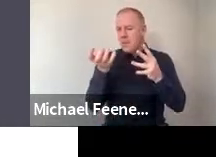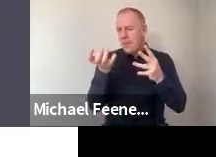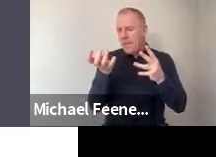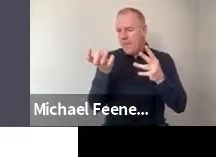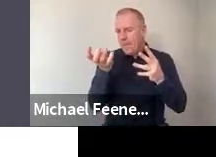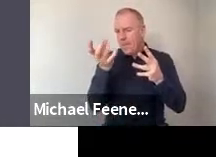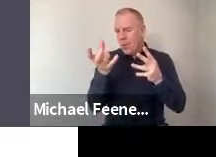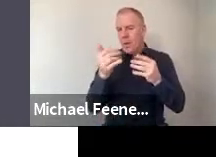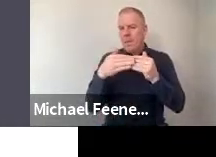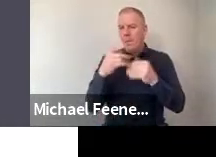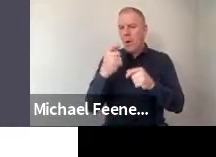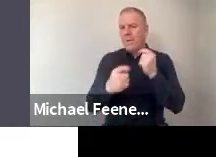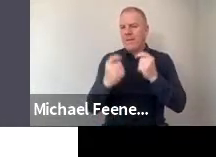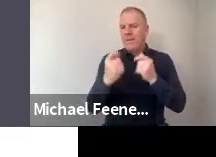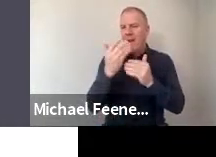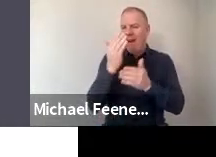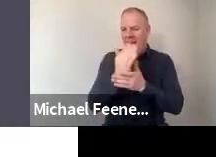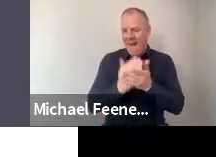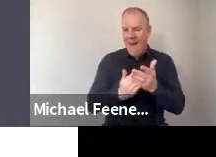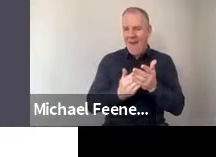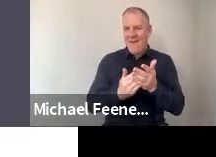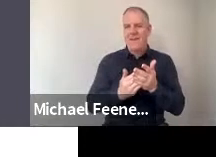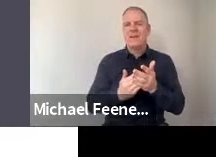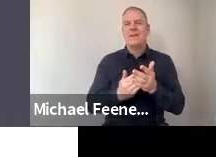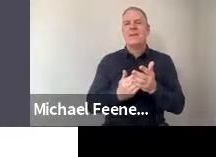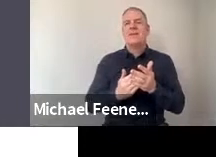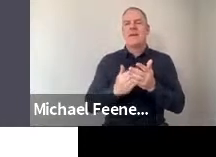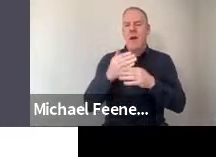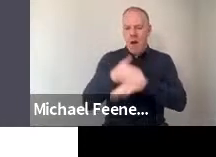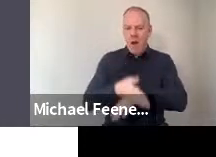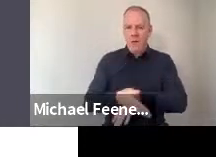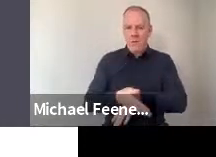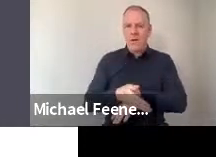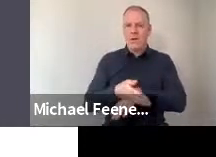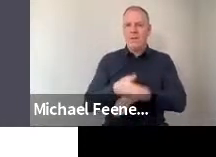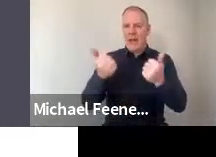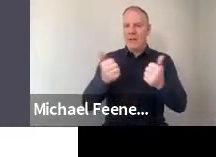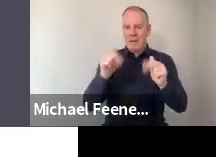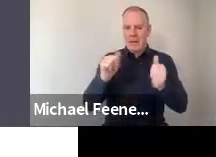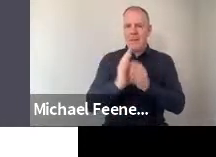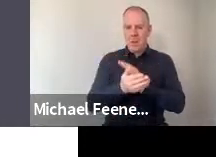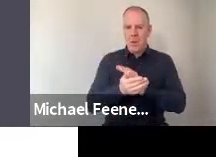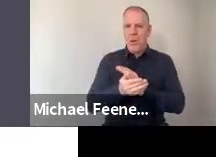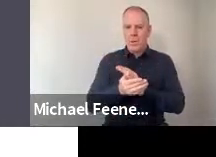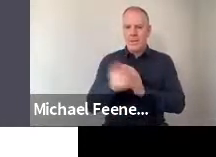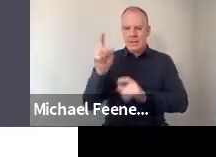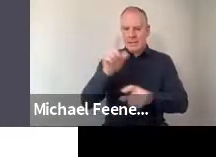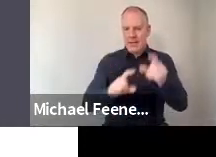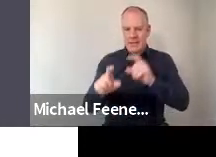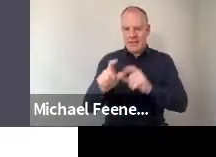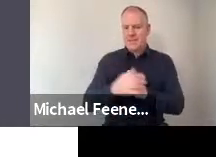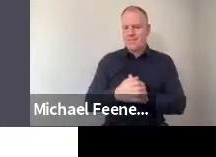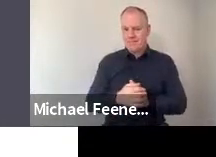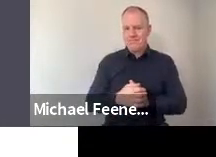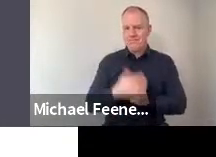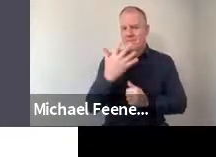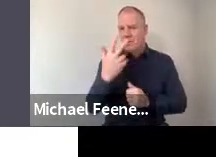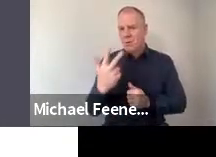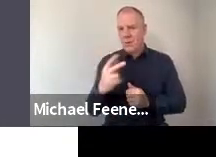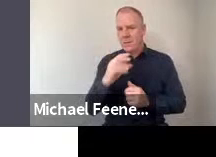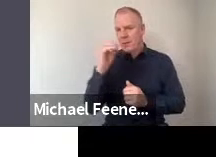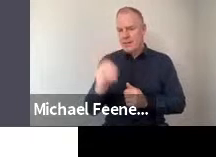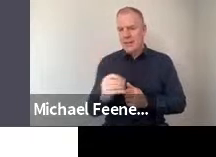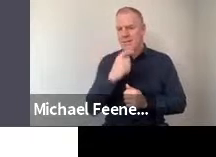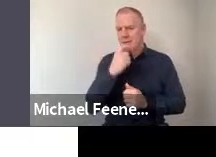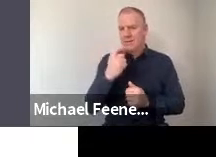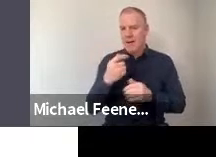half were saying that with hard work, anyone can be a scientist, which suggests an area where there could